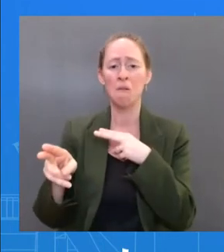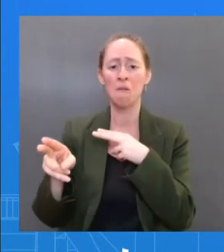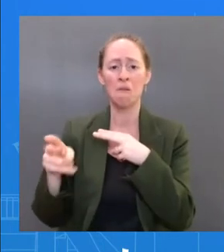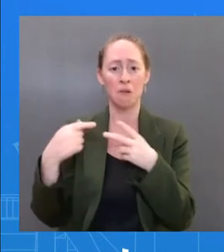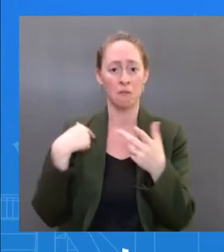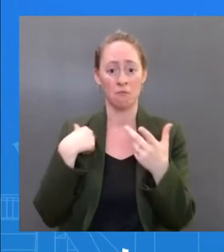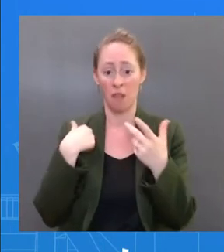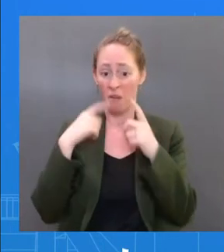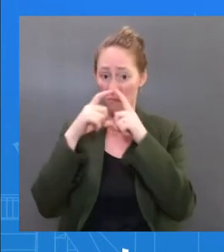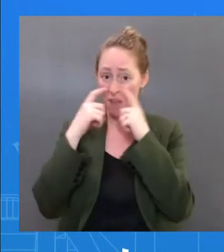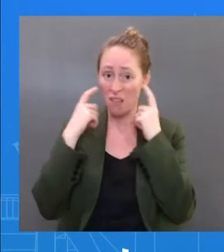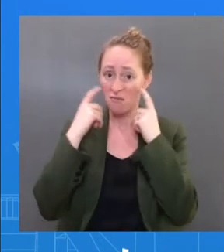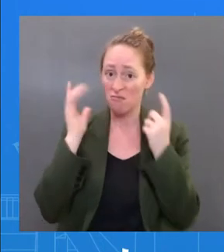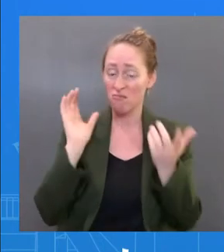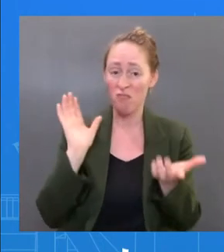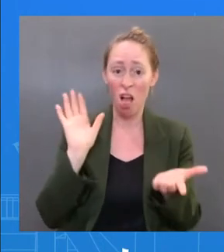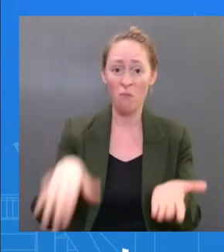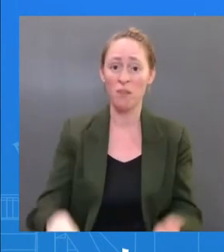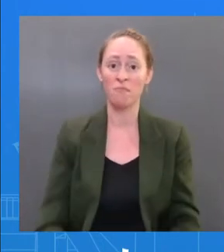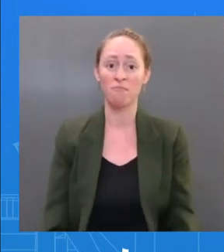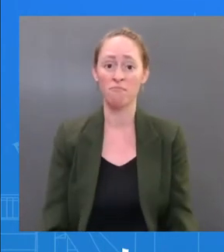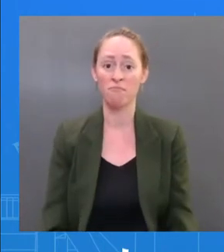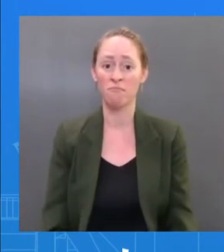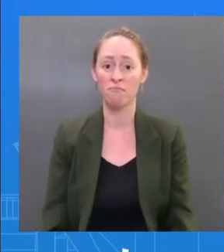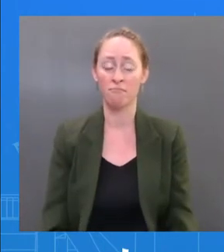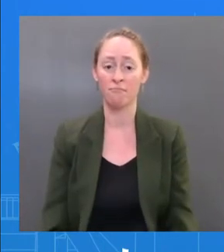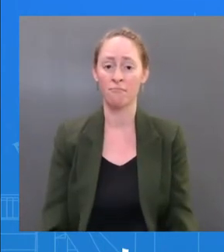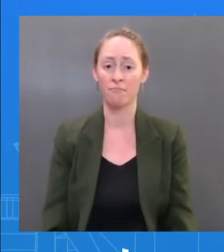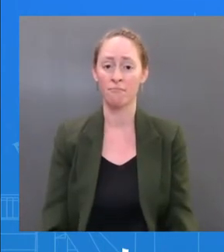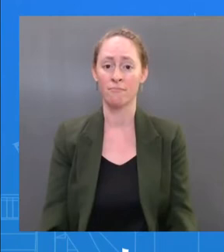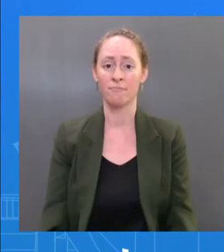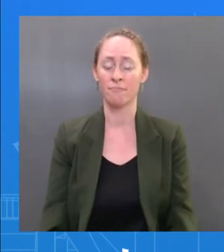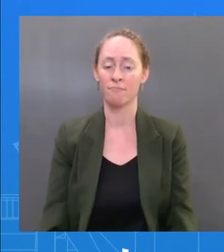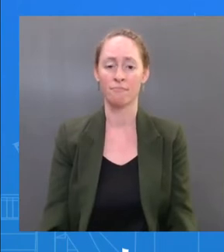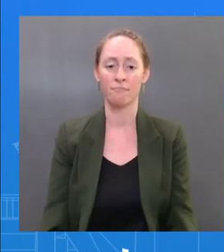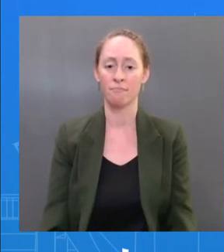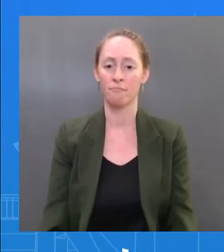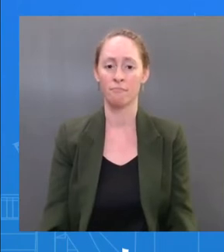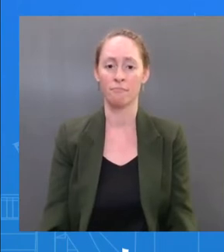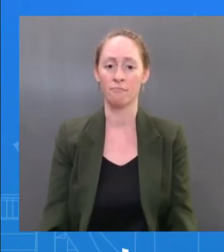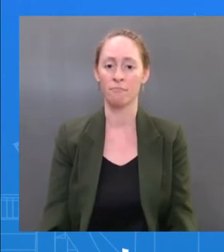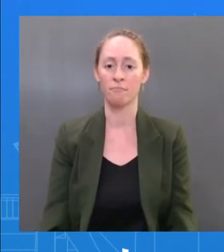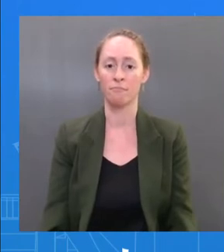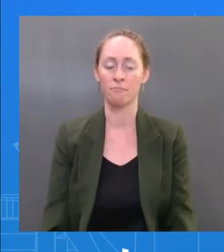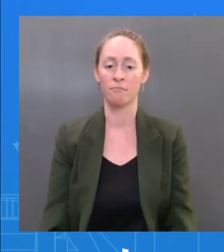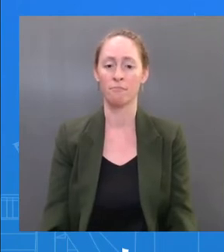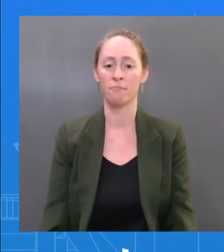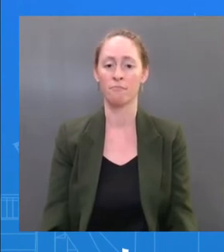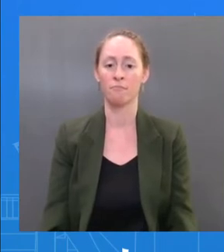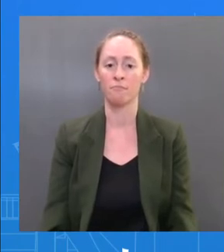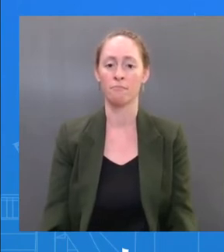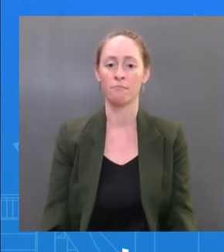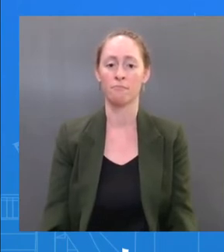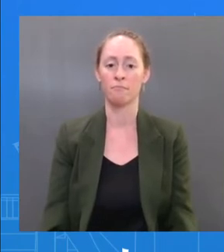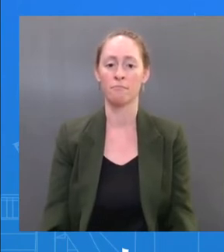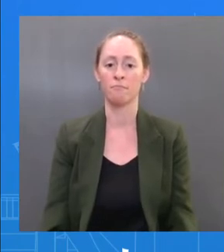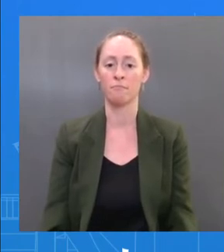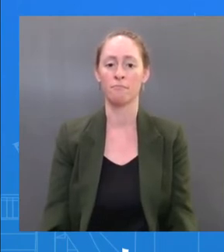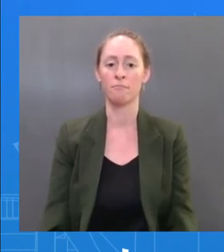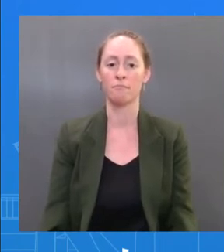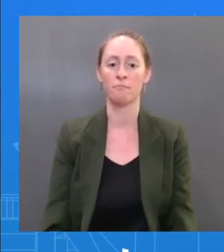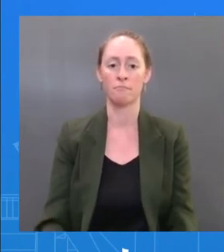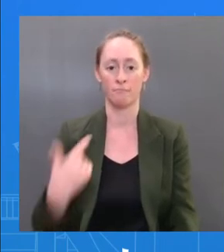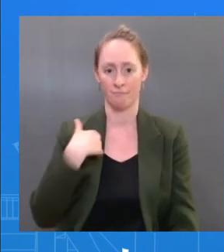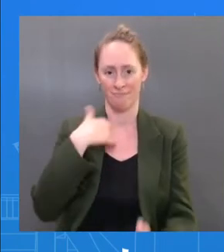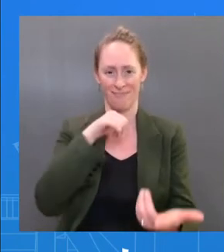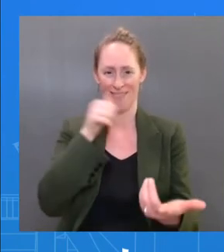you were asking me about that, it's not that simple. It's not that easy. There's a process that has to go through. And just because I was with the President yesterday, you all saw